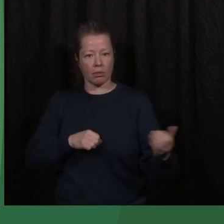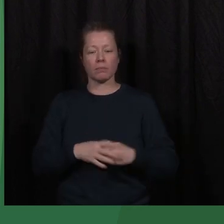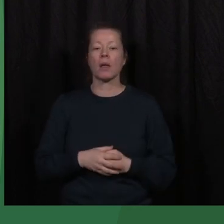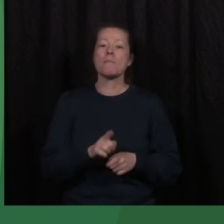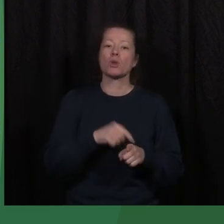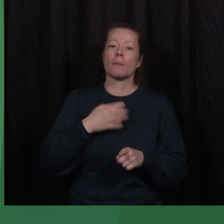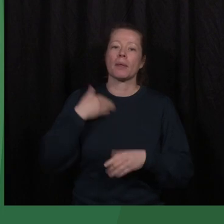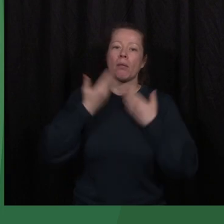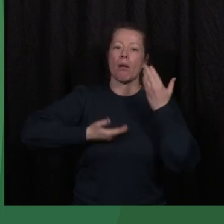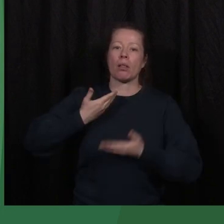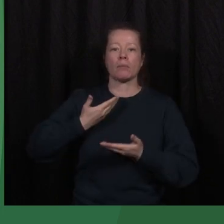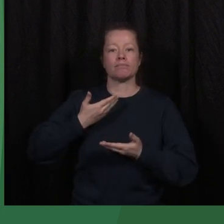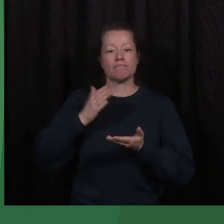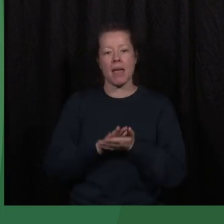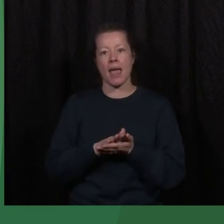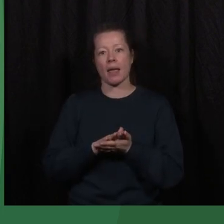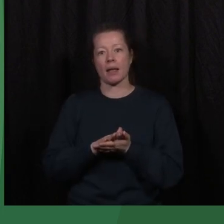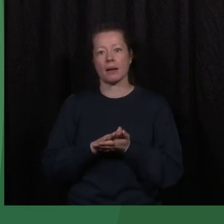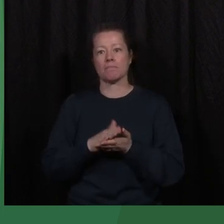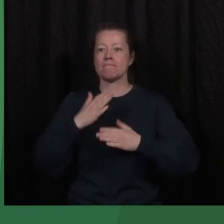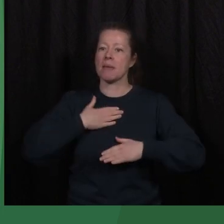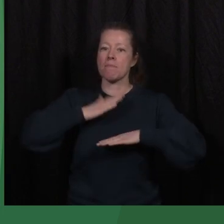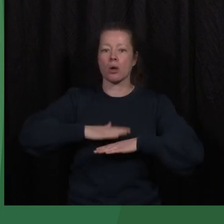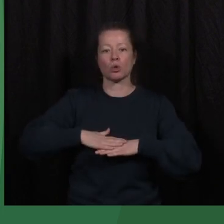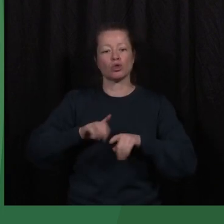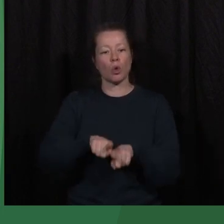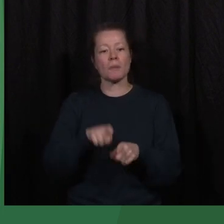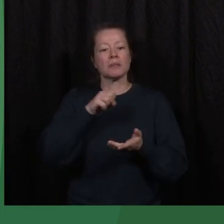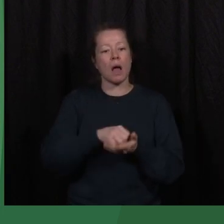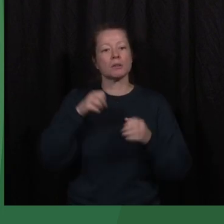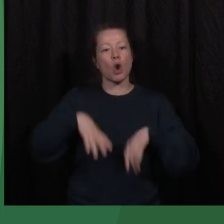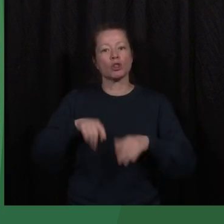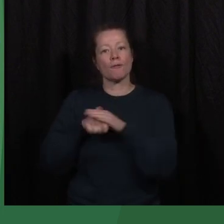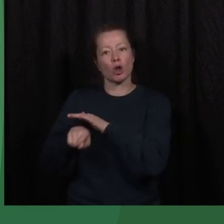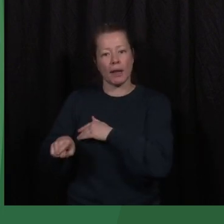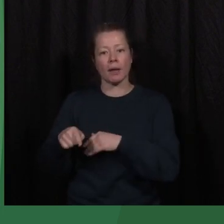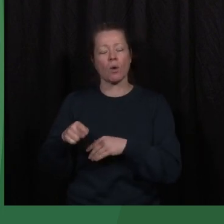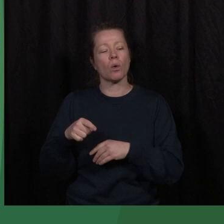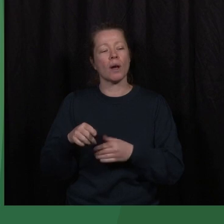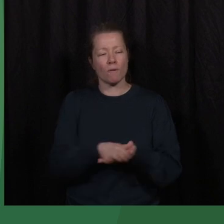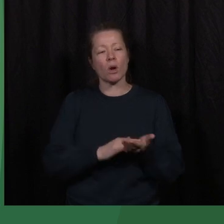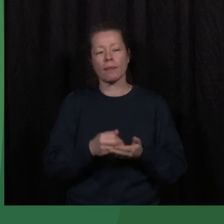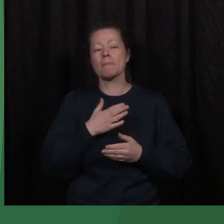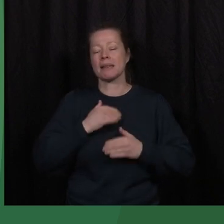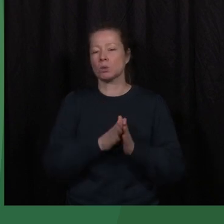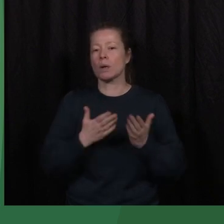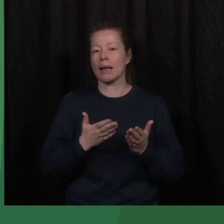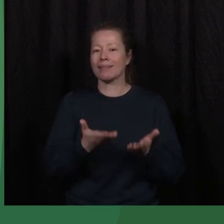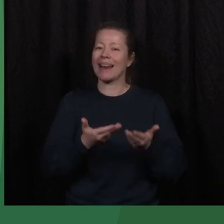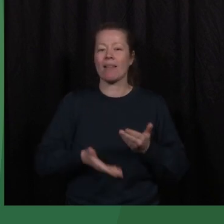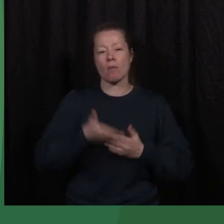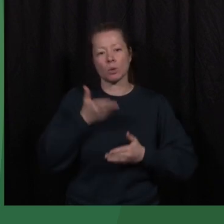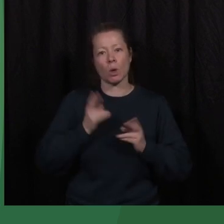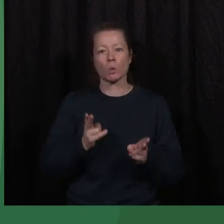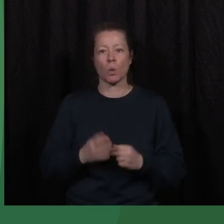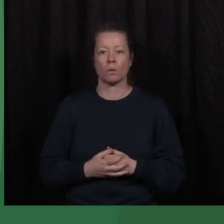with my background as a stateless refugee, and I feel like that story needs some closure. The